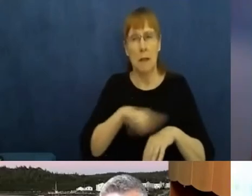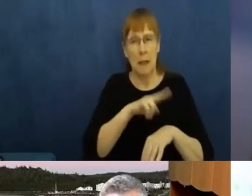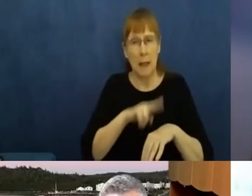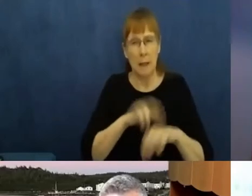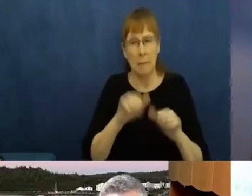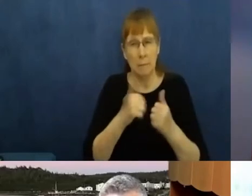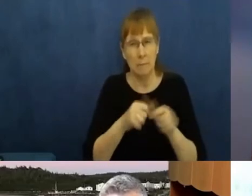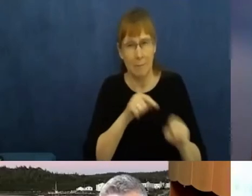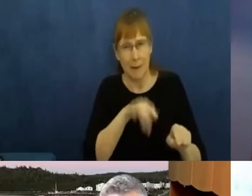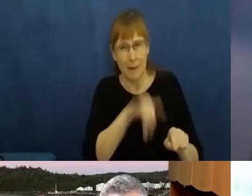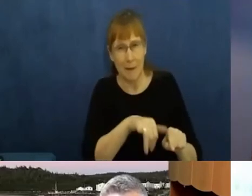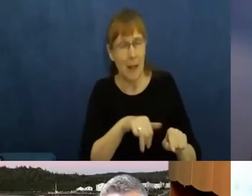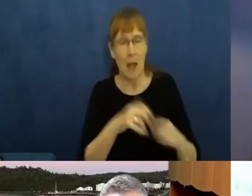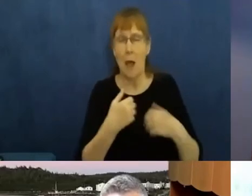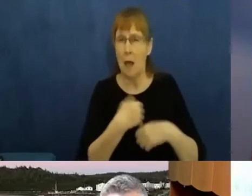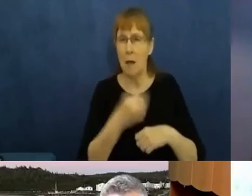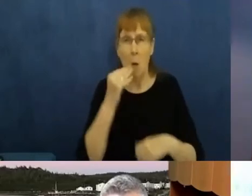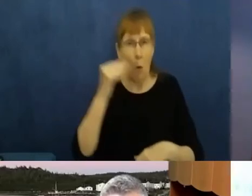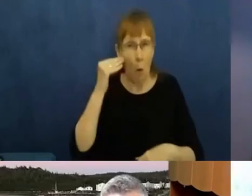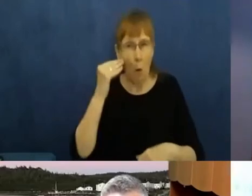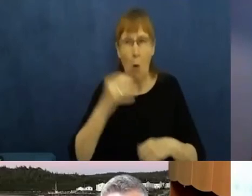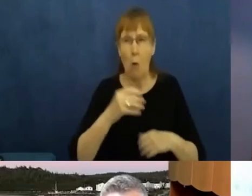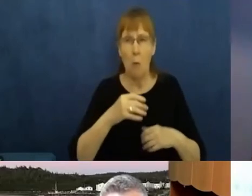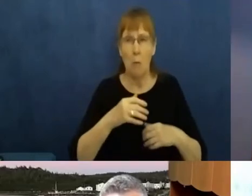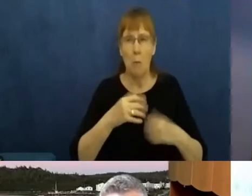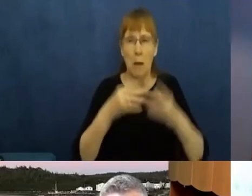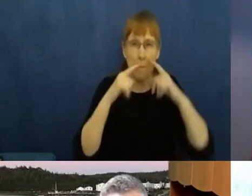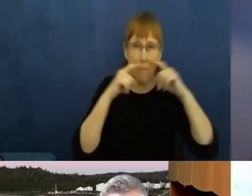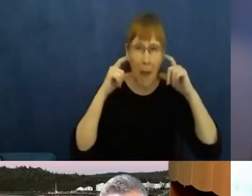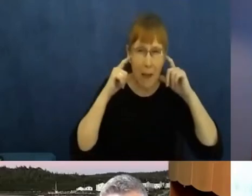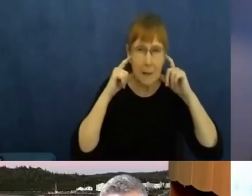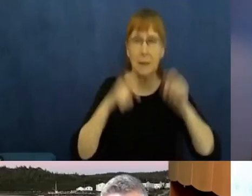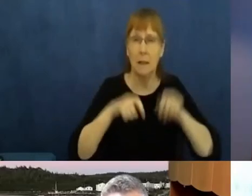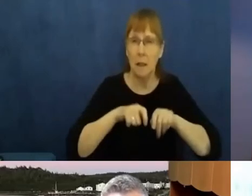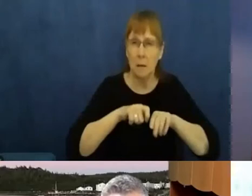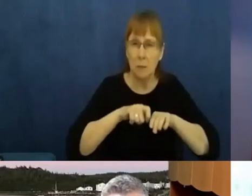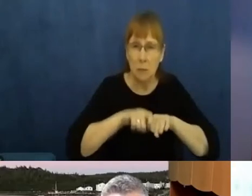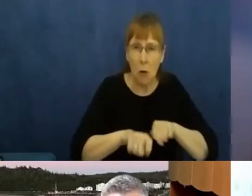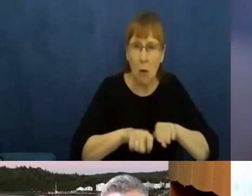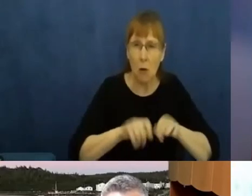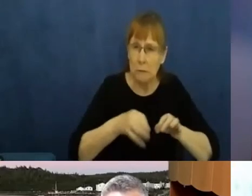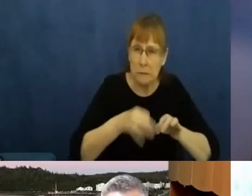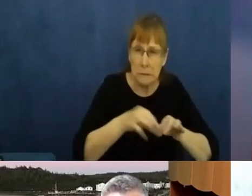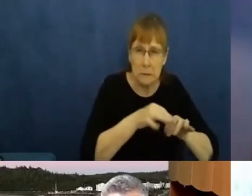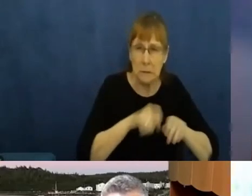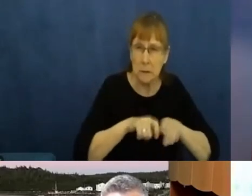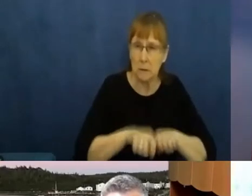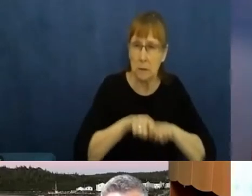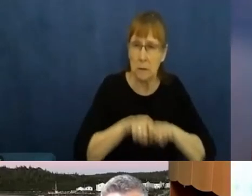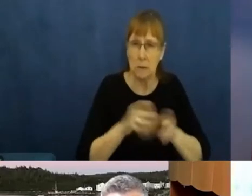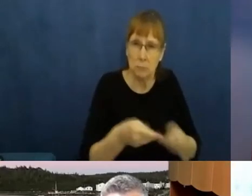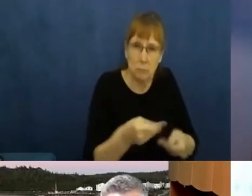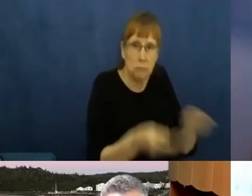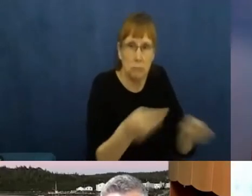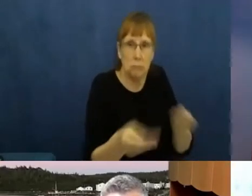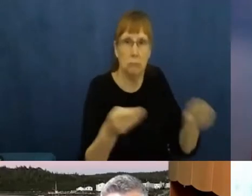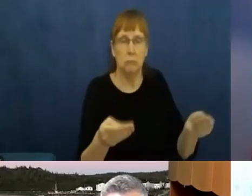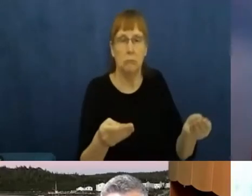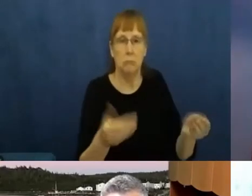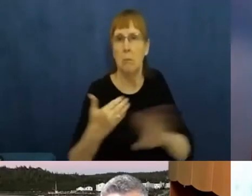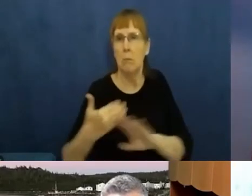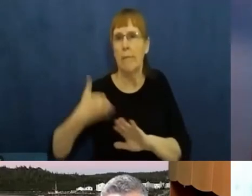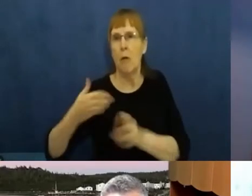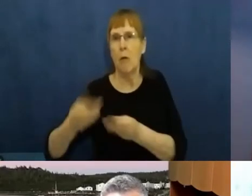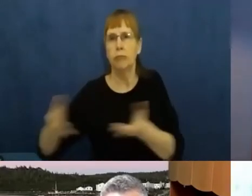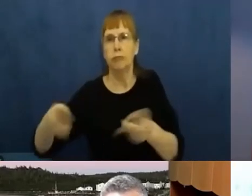beginning before non-medical masks were made available to people. Most importantly, though, the discussion around